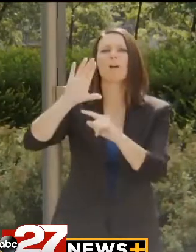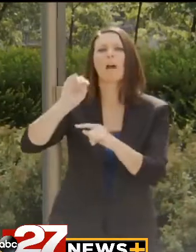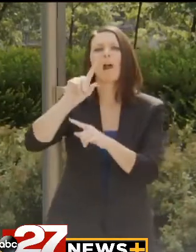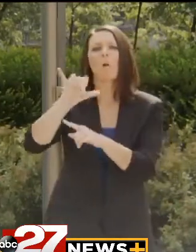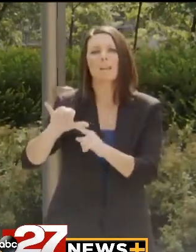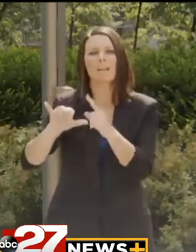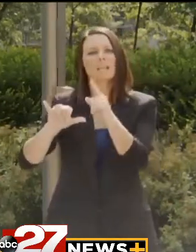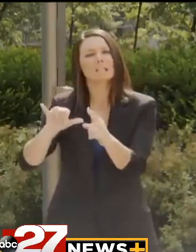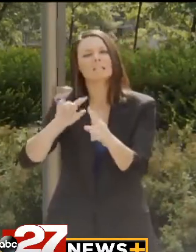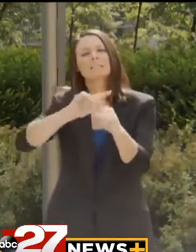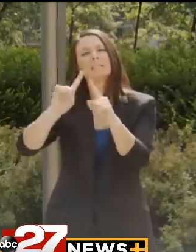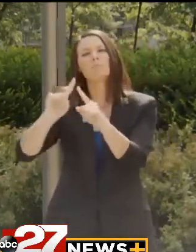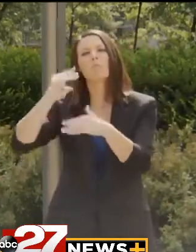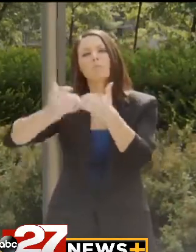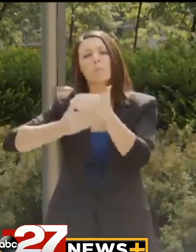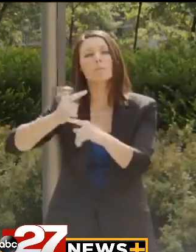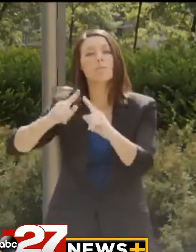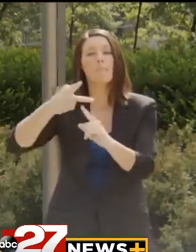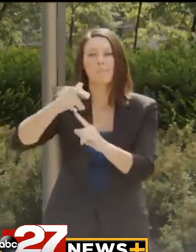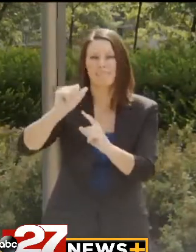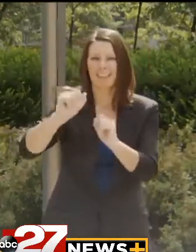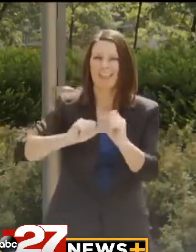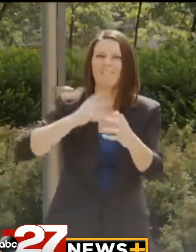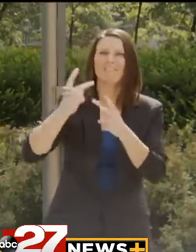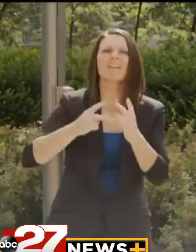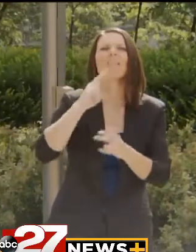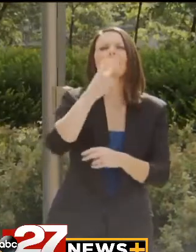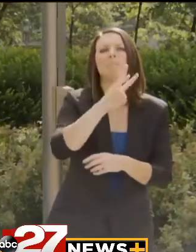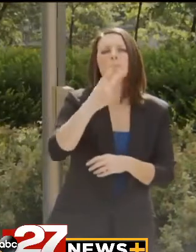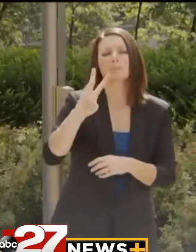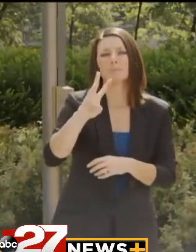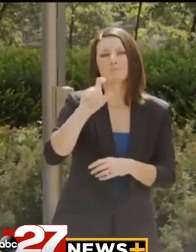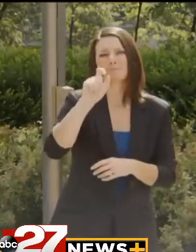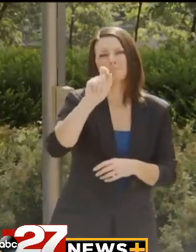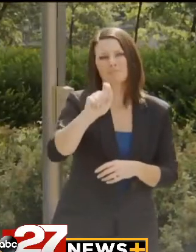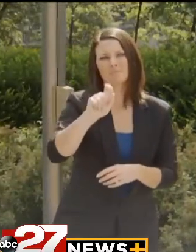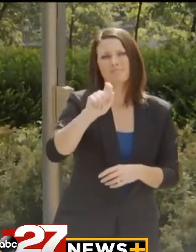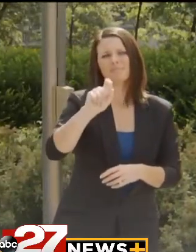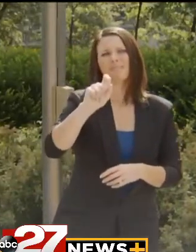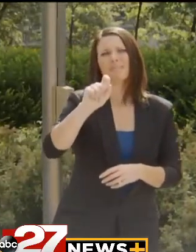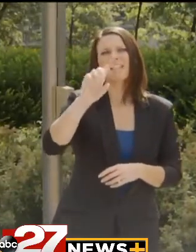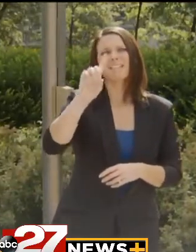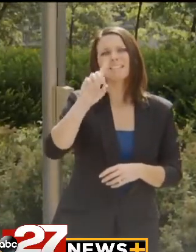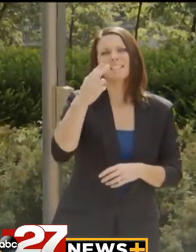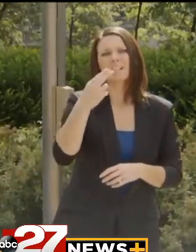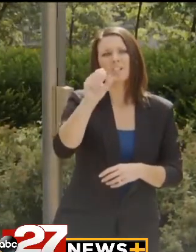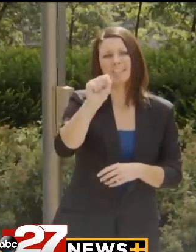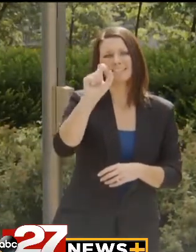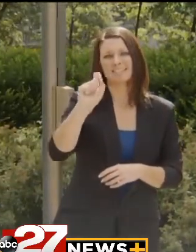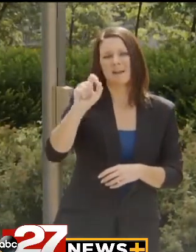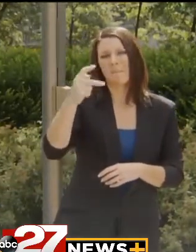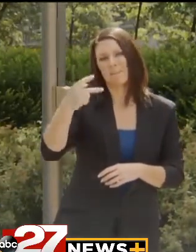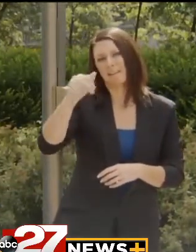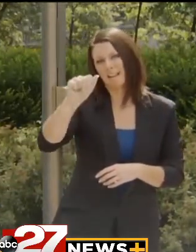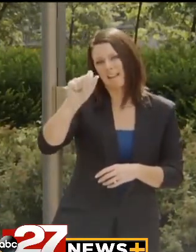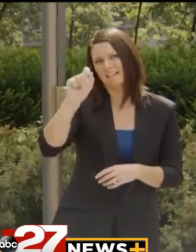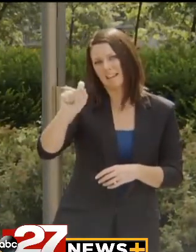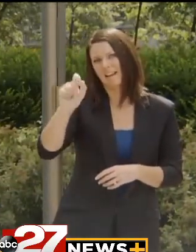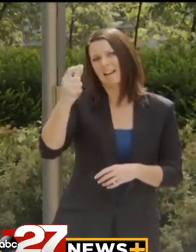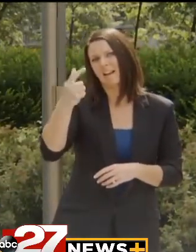but the pencil, but Pennsylvanians can also visit www.dhs.pa